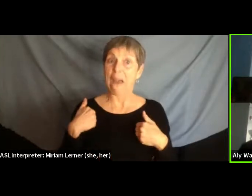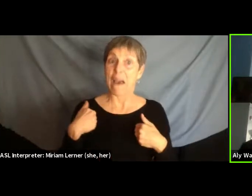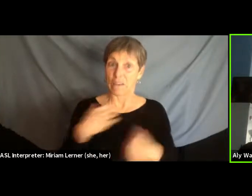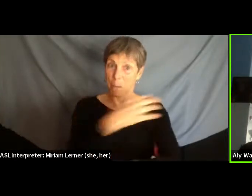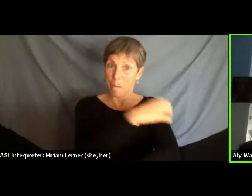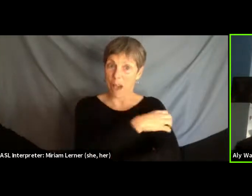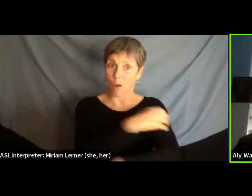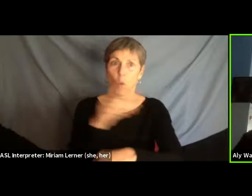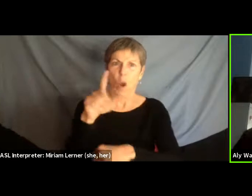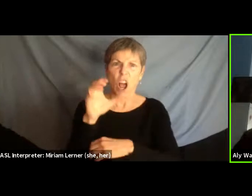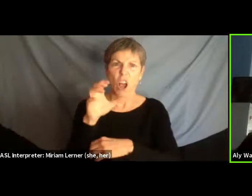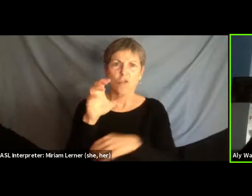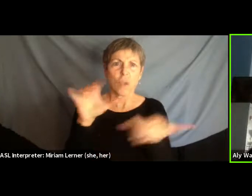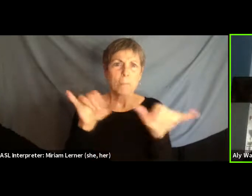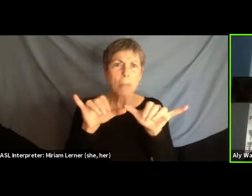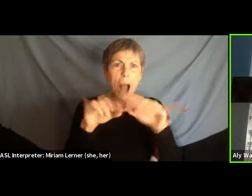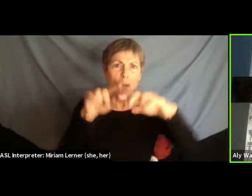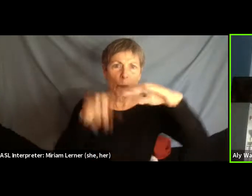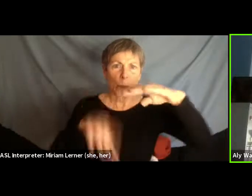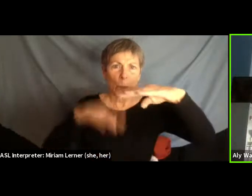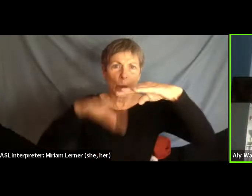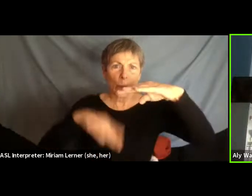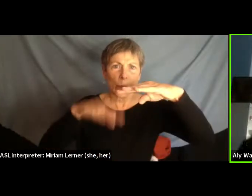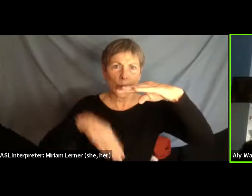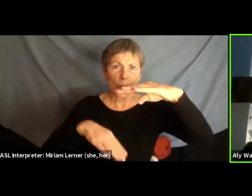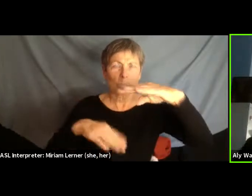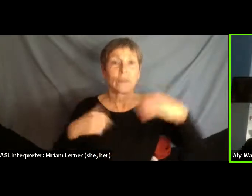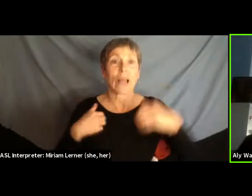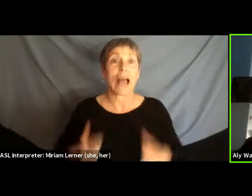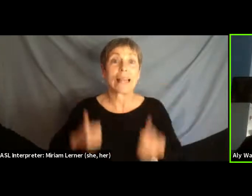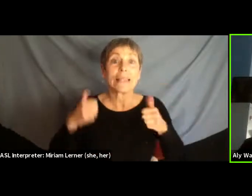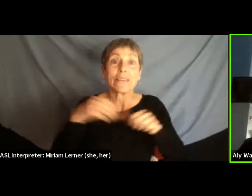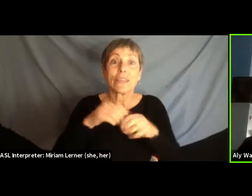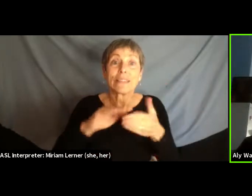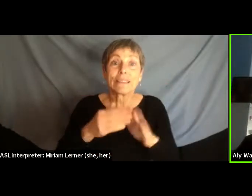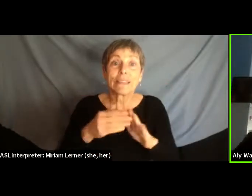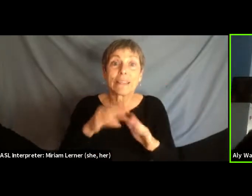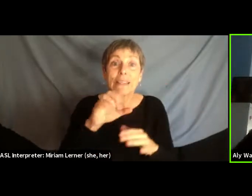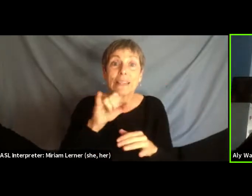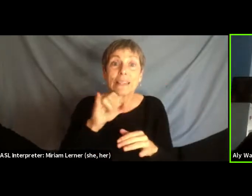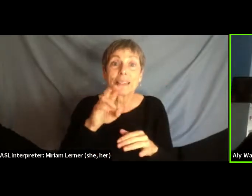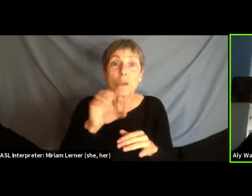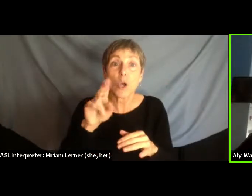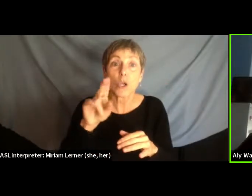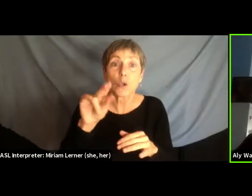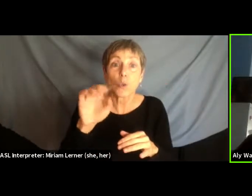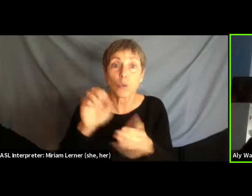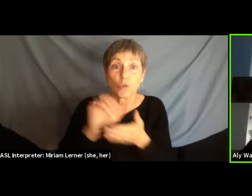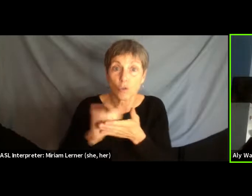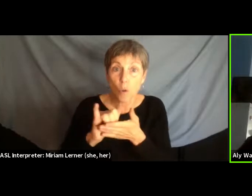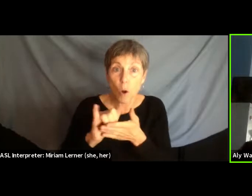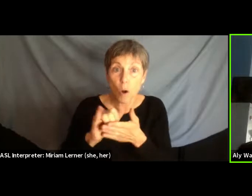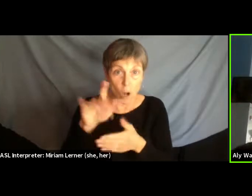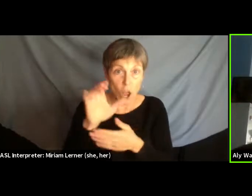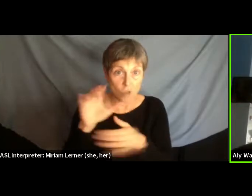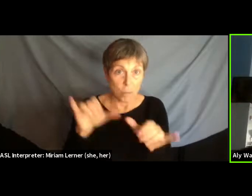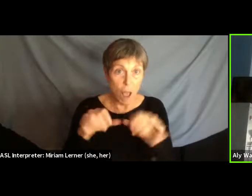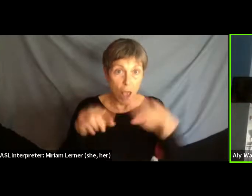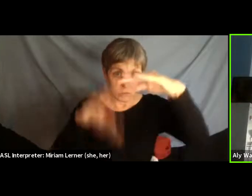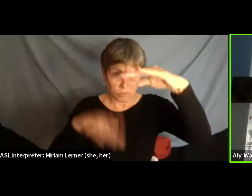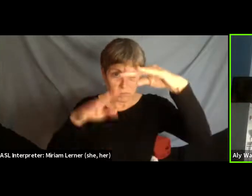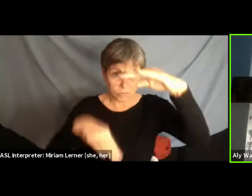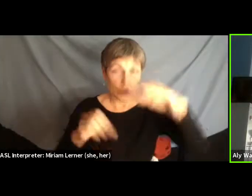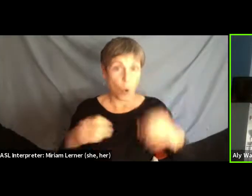miles of the border. And I live in Syracuse, New York, which is within 100 miles of the border. And therefore, we are subject